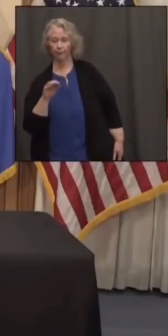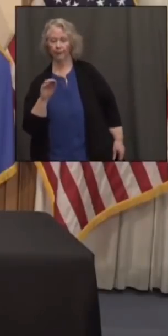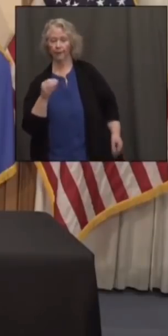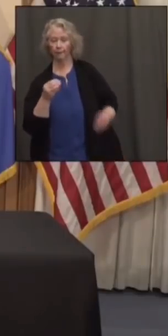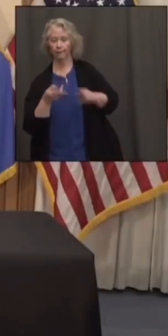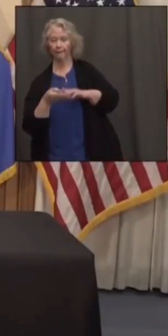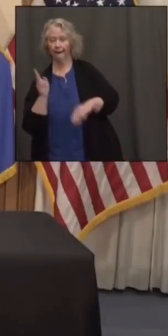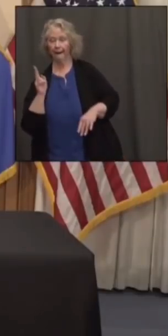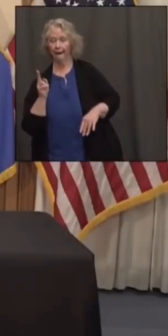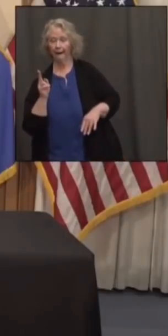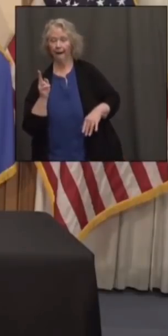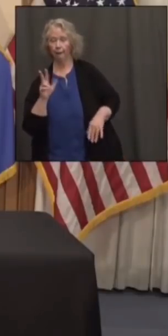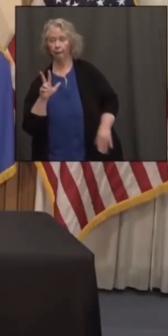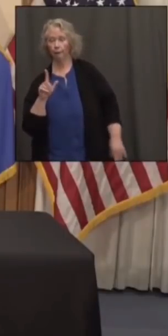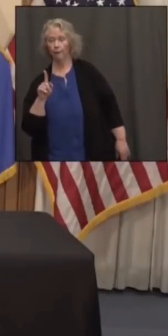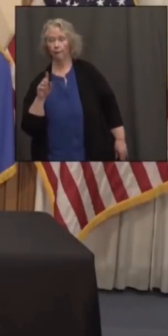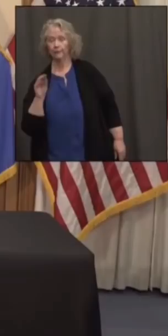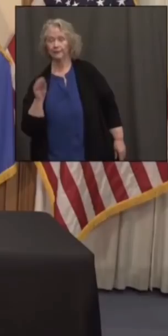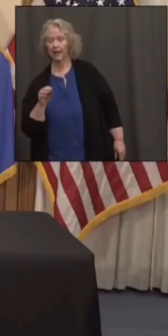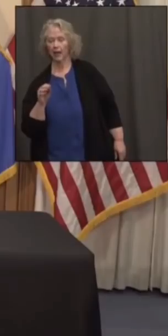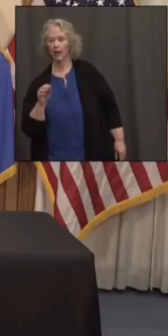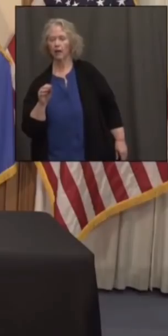doses than we were before, right?